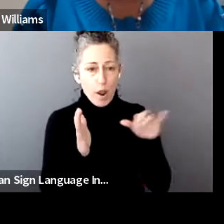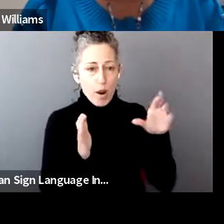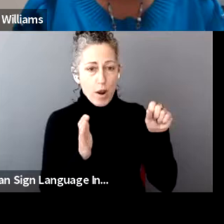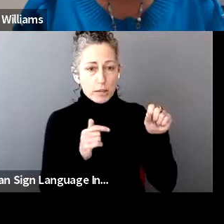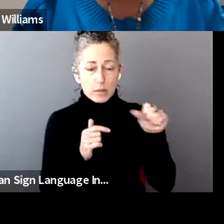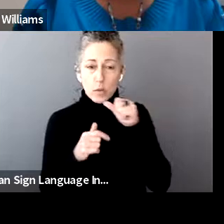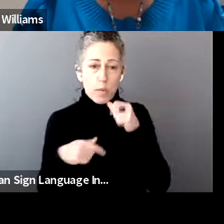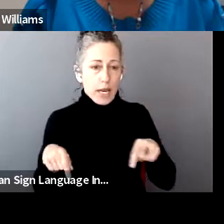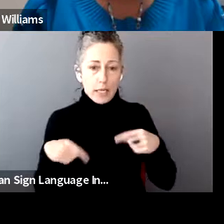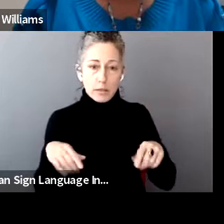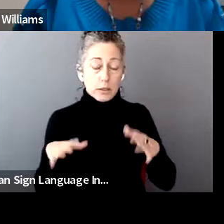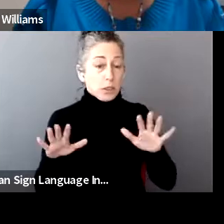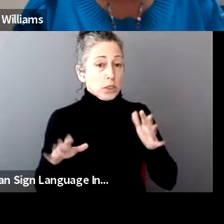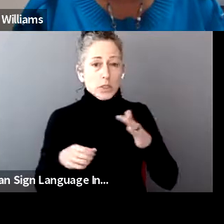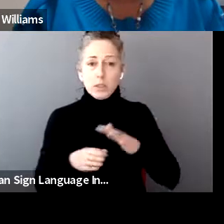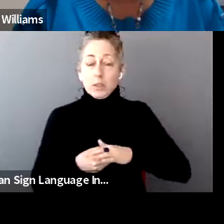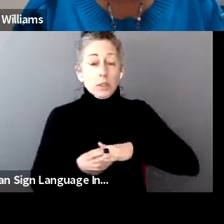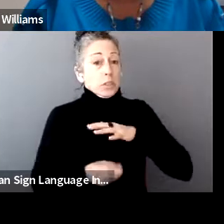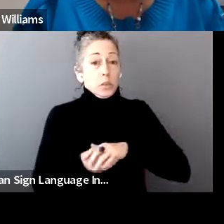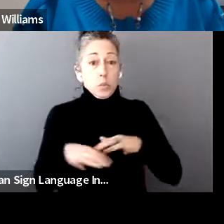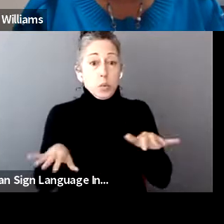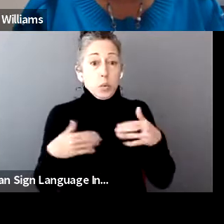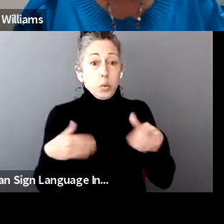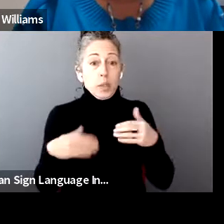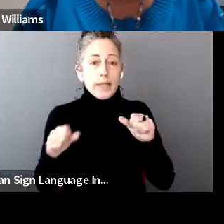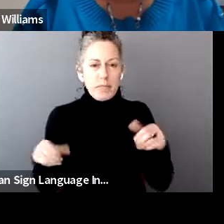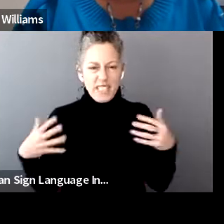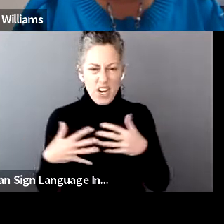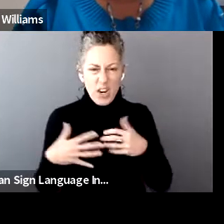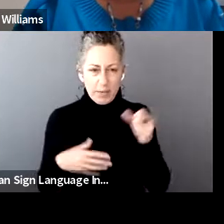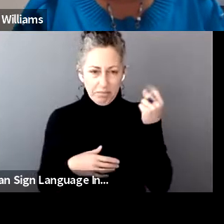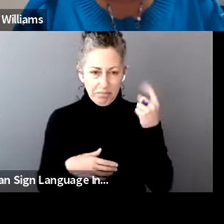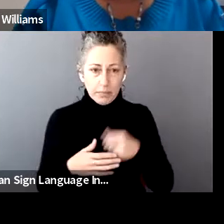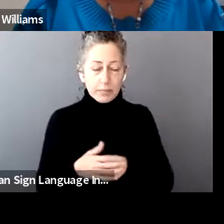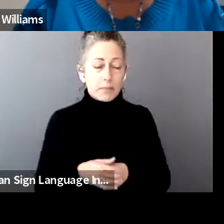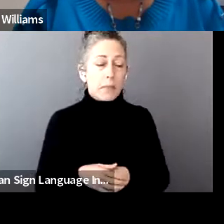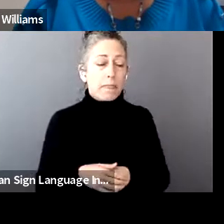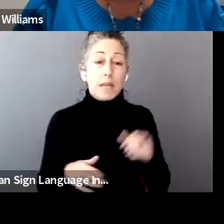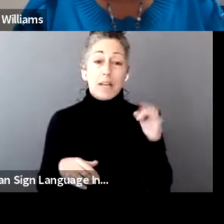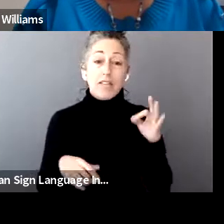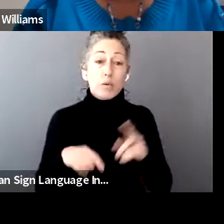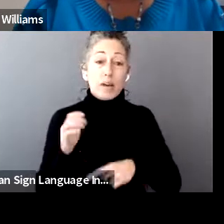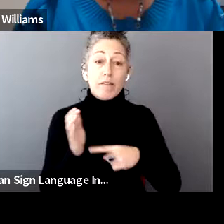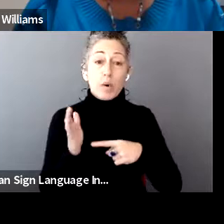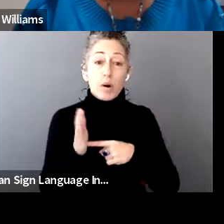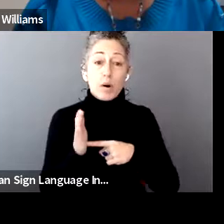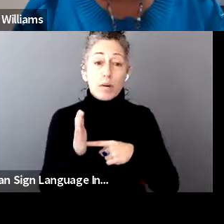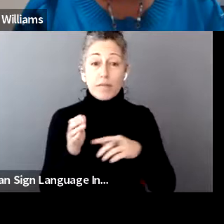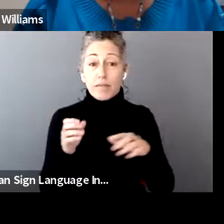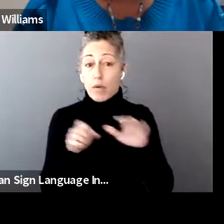don't panic. And that's, I know it can be a scary thing. But if you can't pay the full amount you owe,